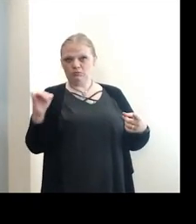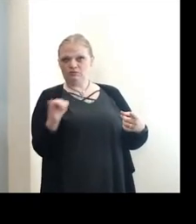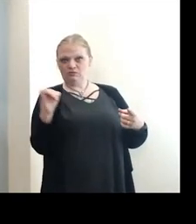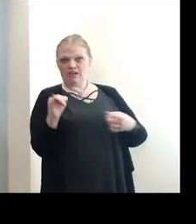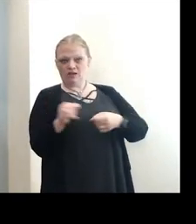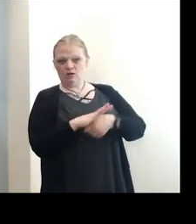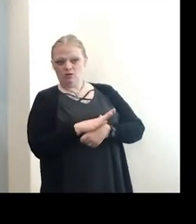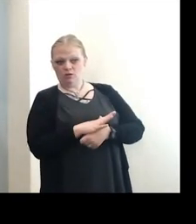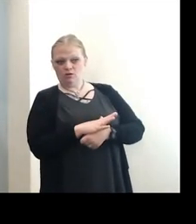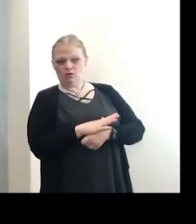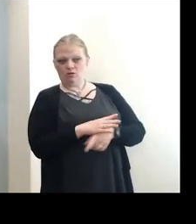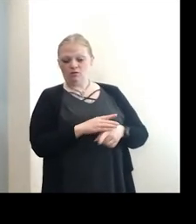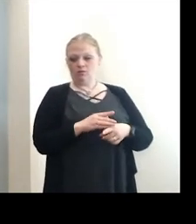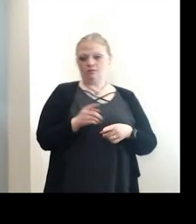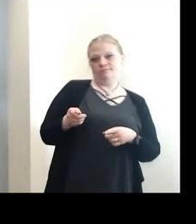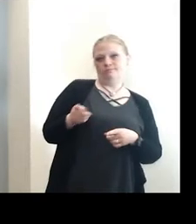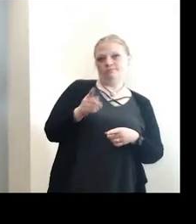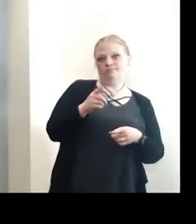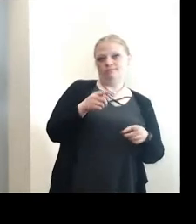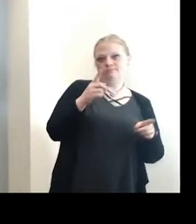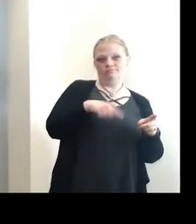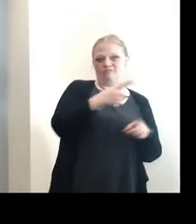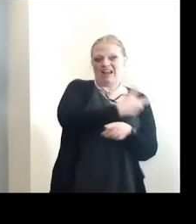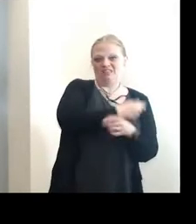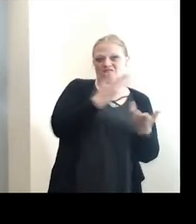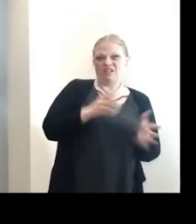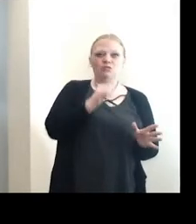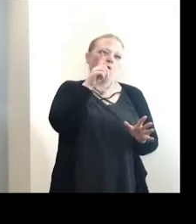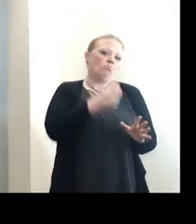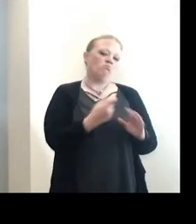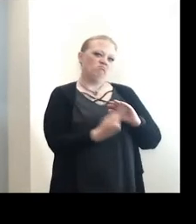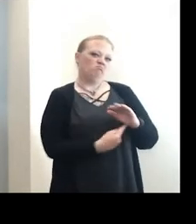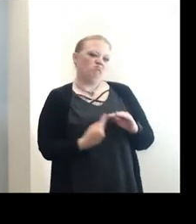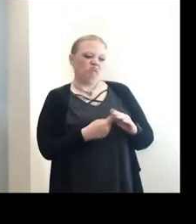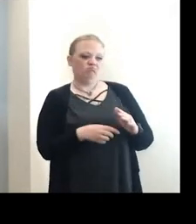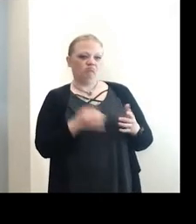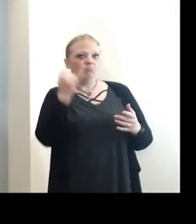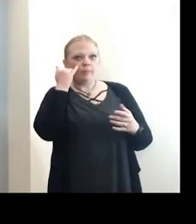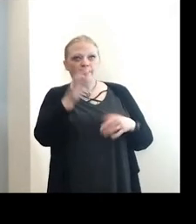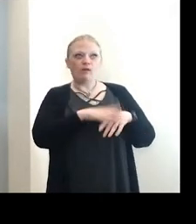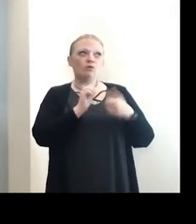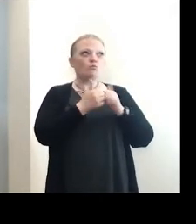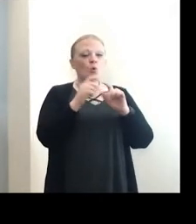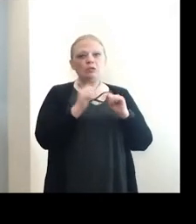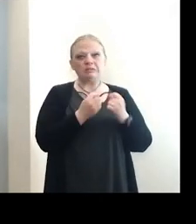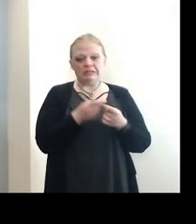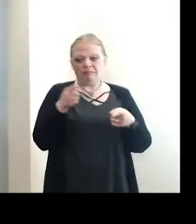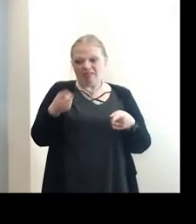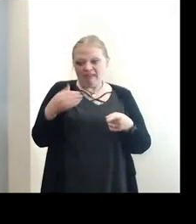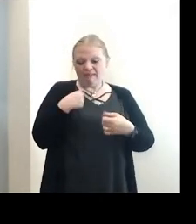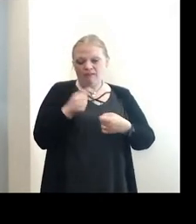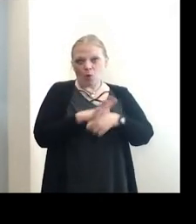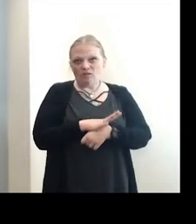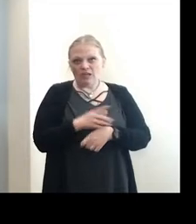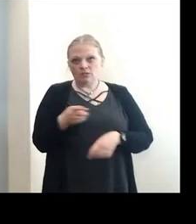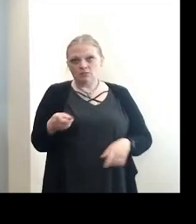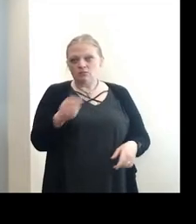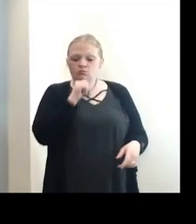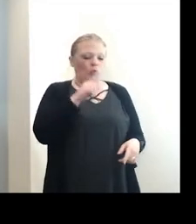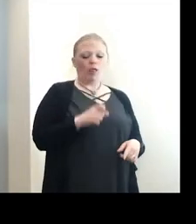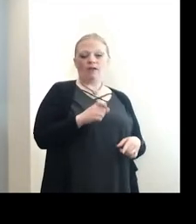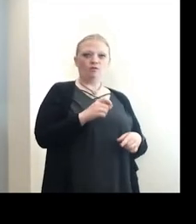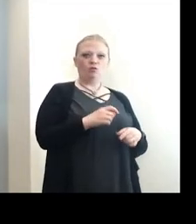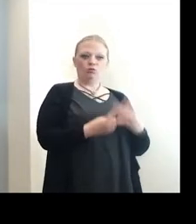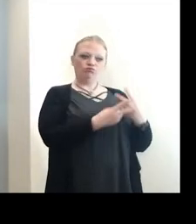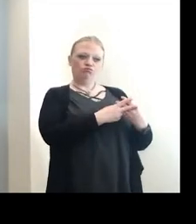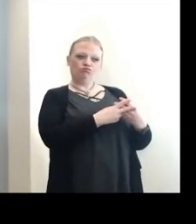with COVID-19, you don't have to quarantine. If there's somebody who is on your sports team that is infected with COVID-19, you don't have to